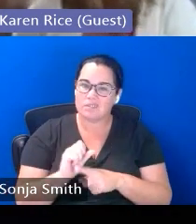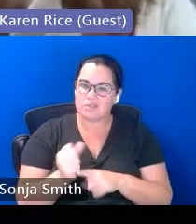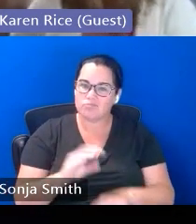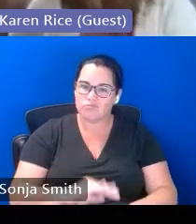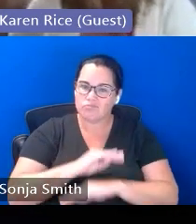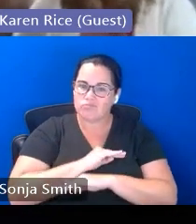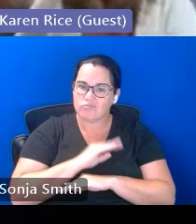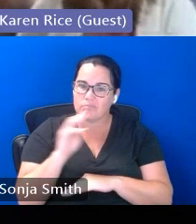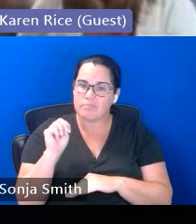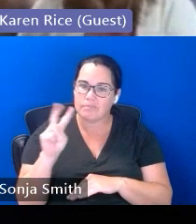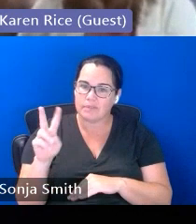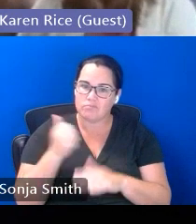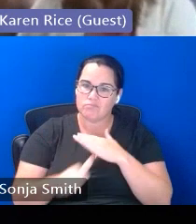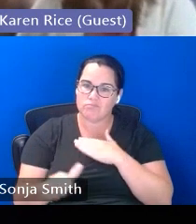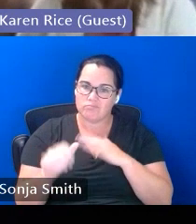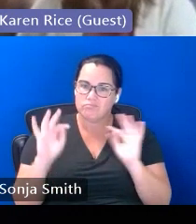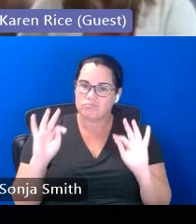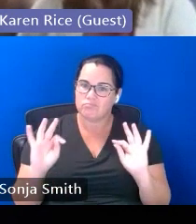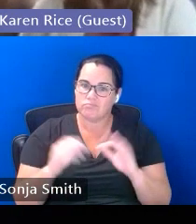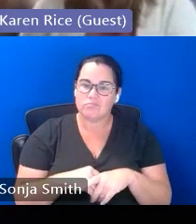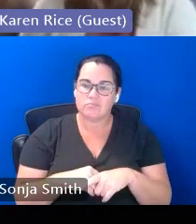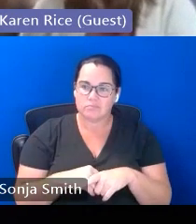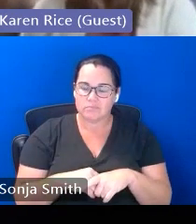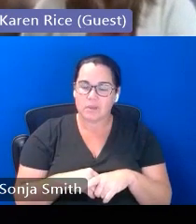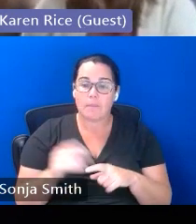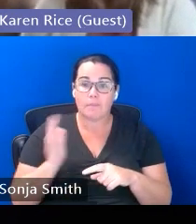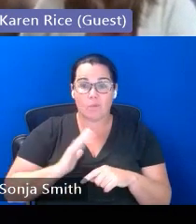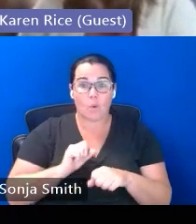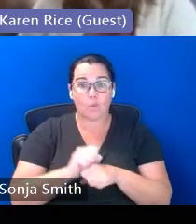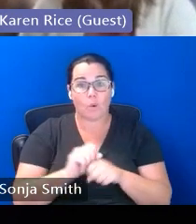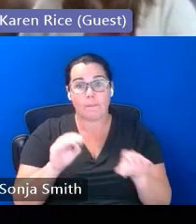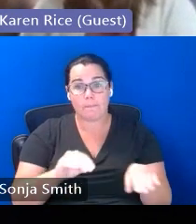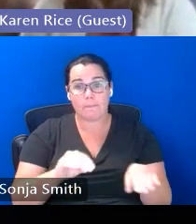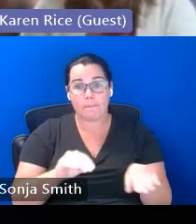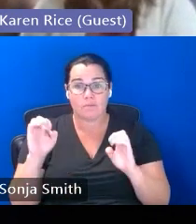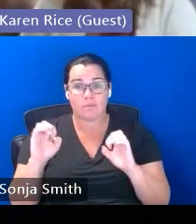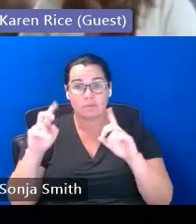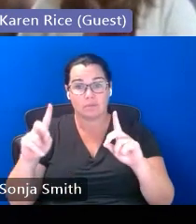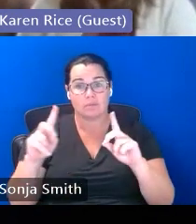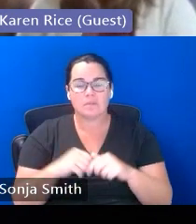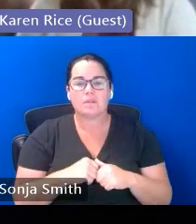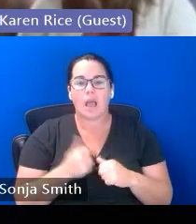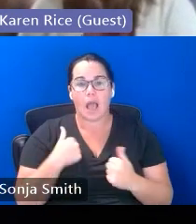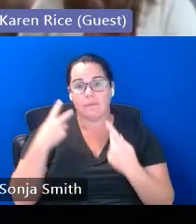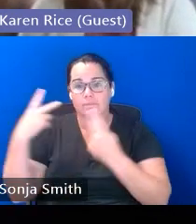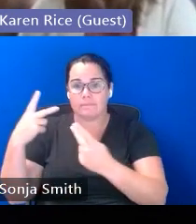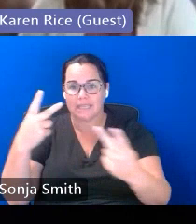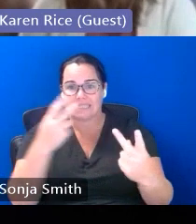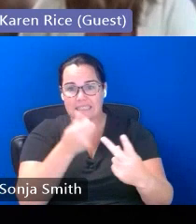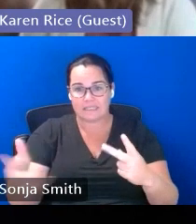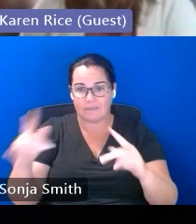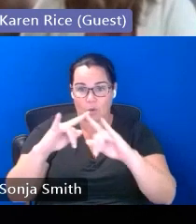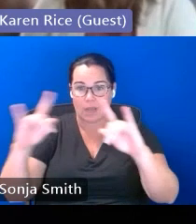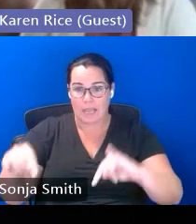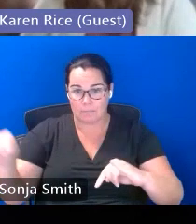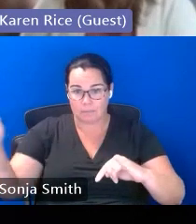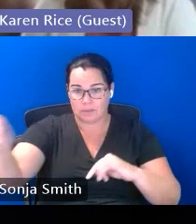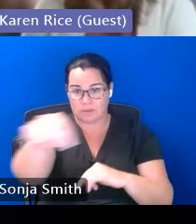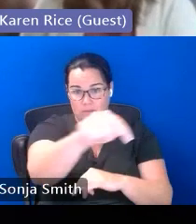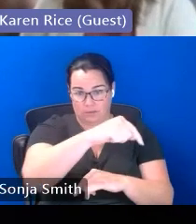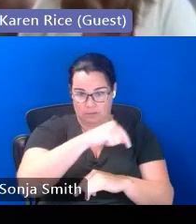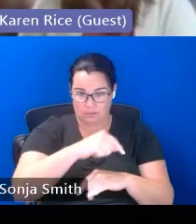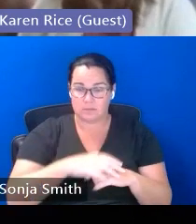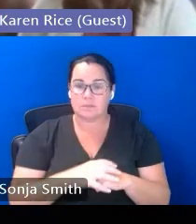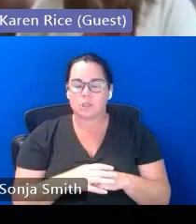bento when i worked in migrant education i had the opportunity to visit several of our migrant camps and to see the um